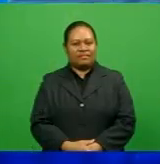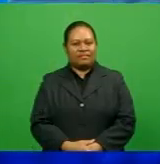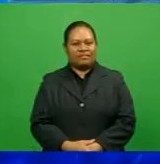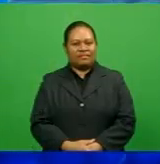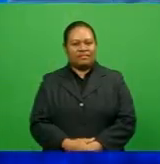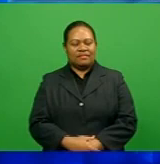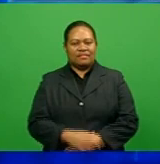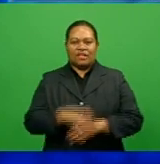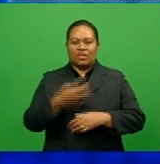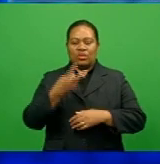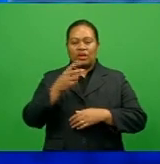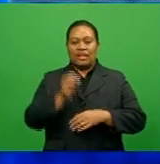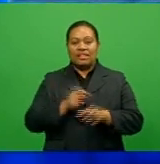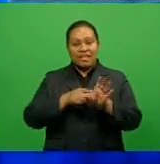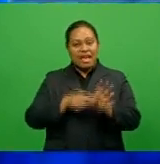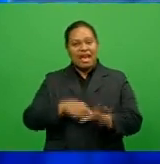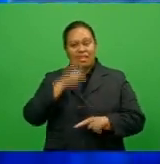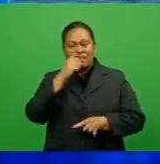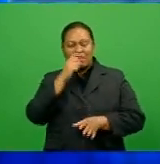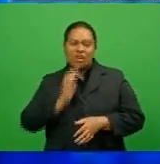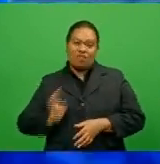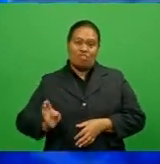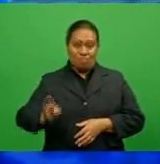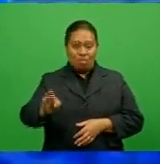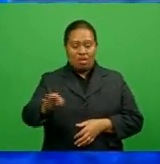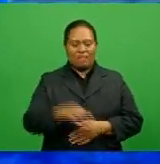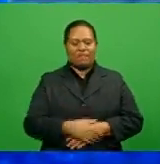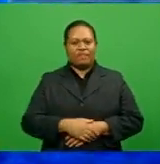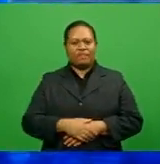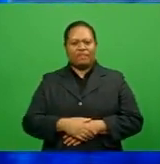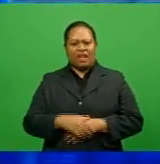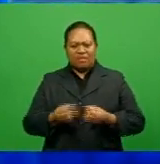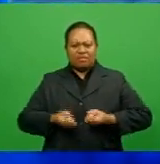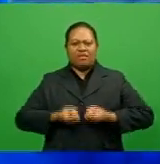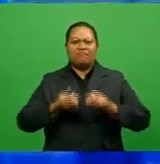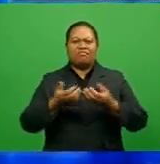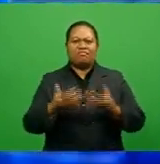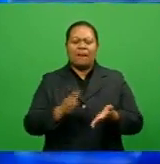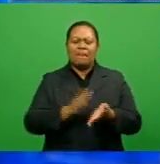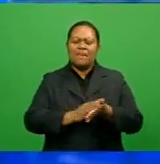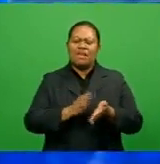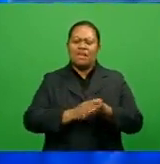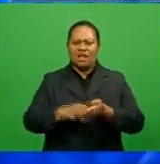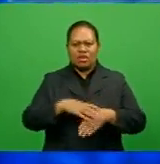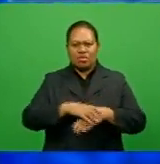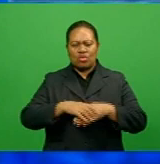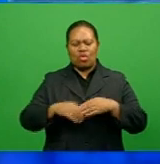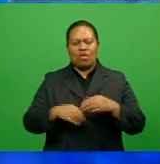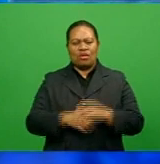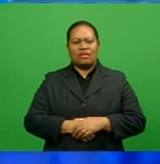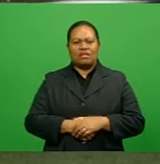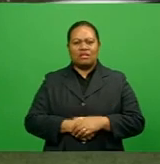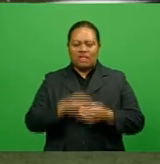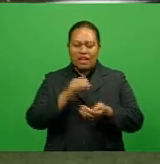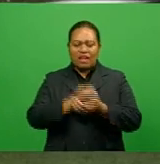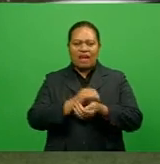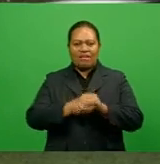Over 20 young people of Nassolo Village in Bua have embarked on a million-dollar business scheme through cover farming.